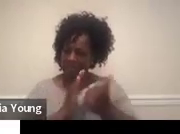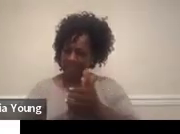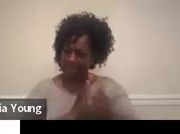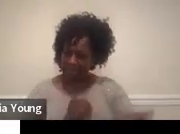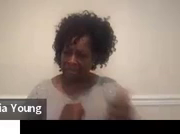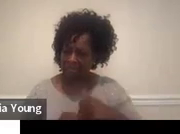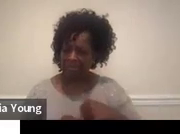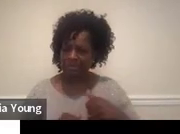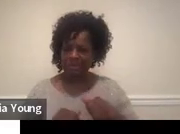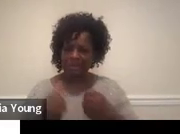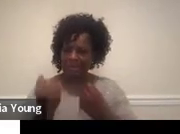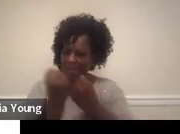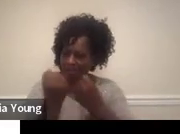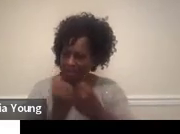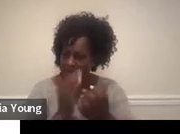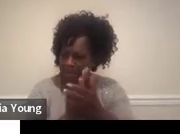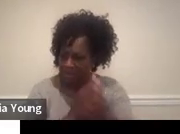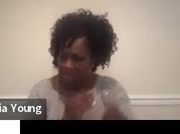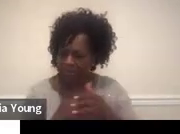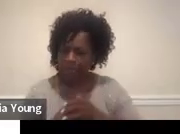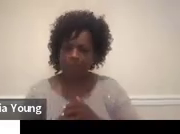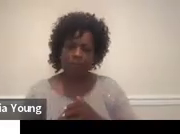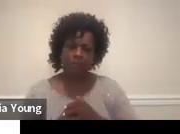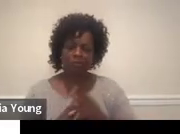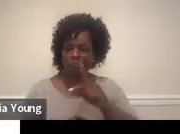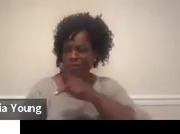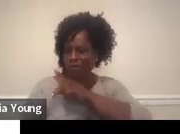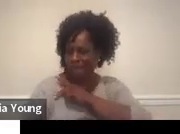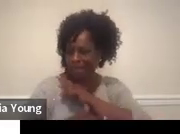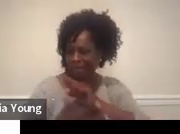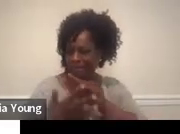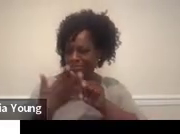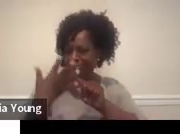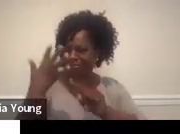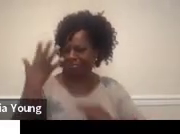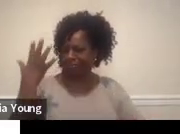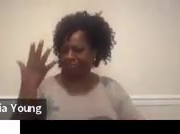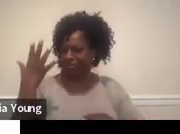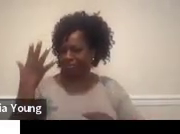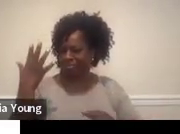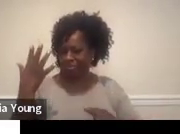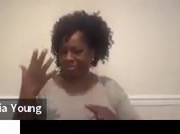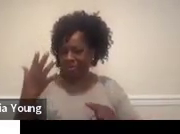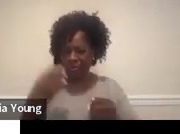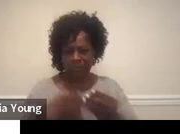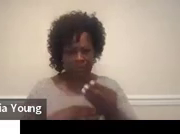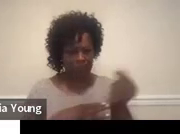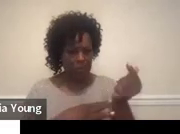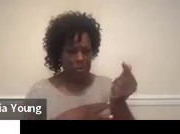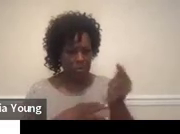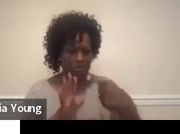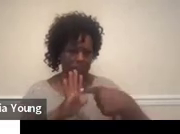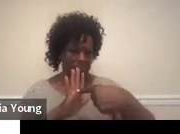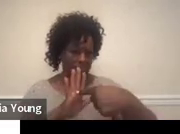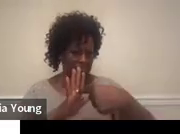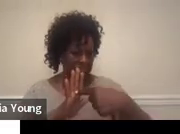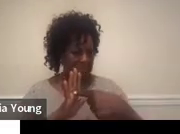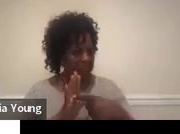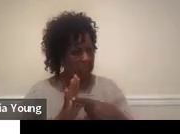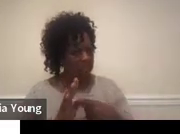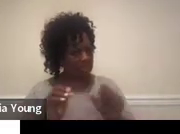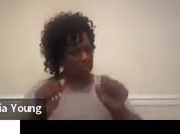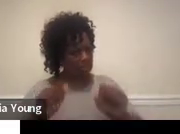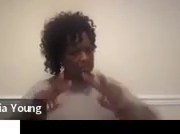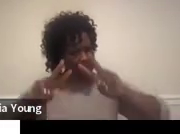skills, temperament and personality. Those are just, you know, just a few examples of some things that